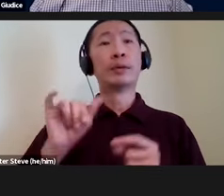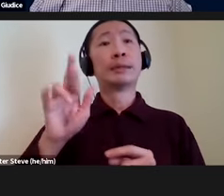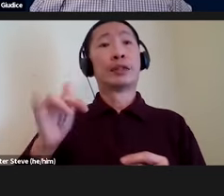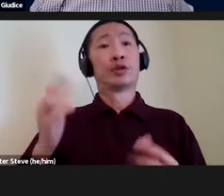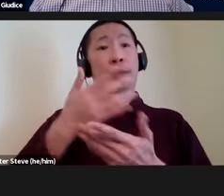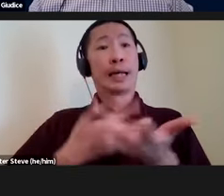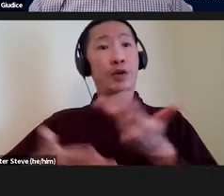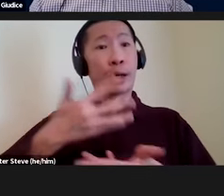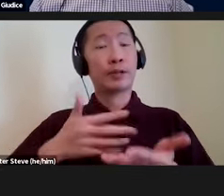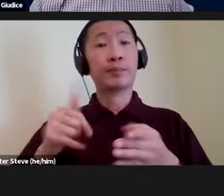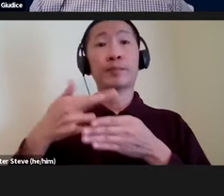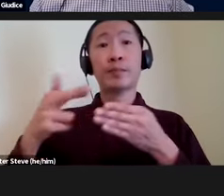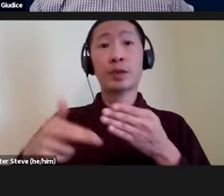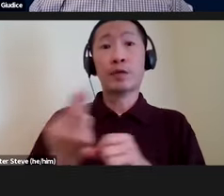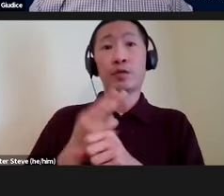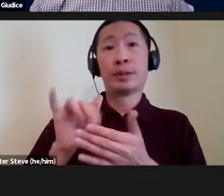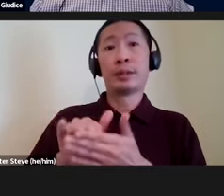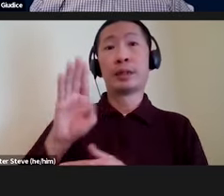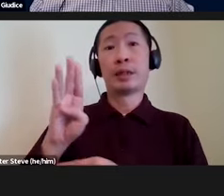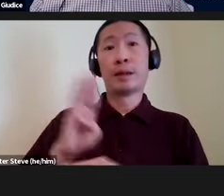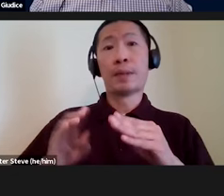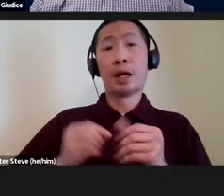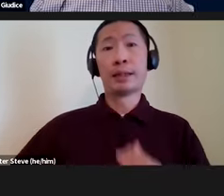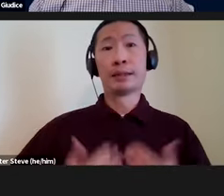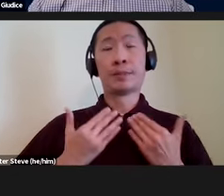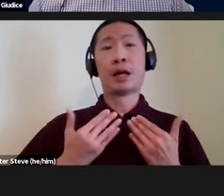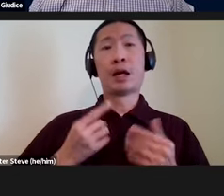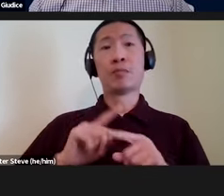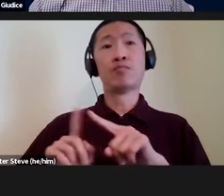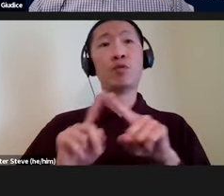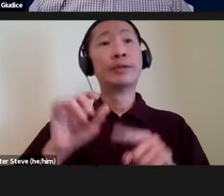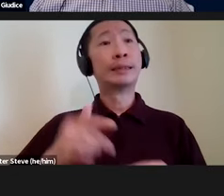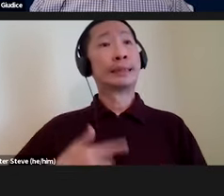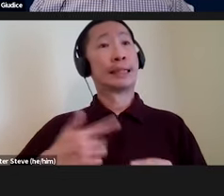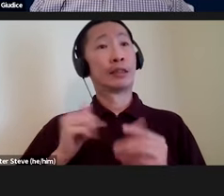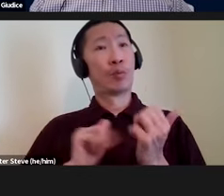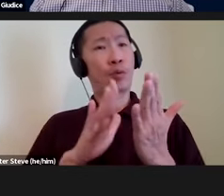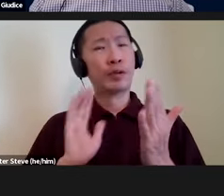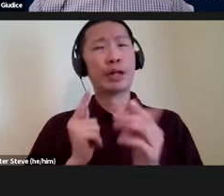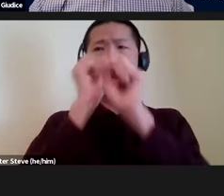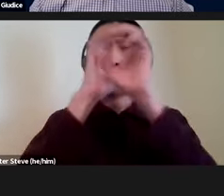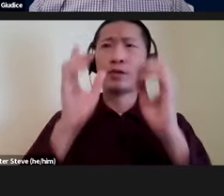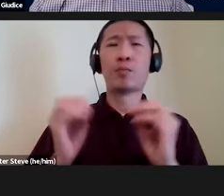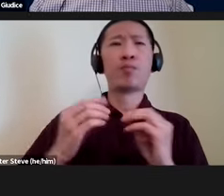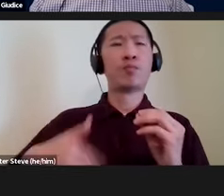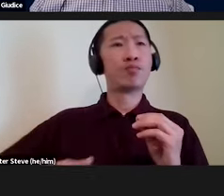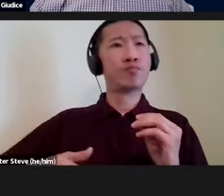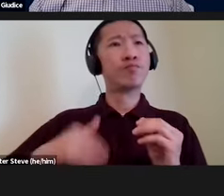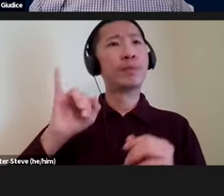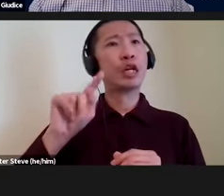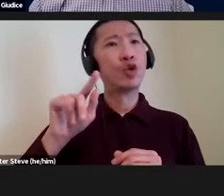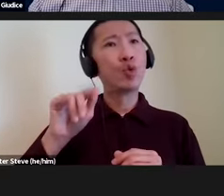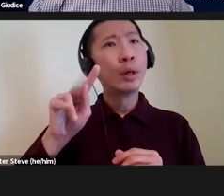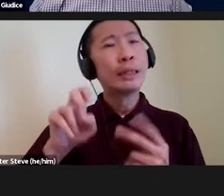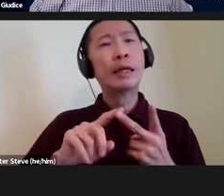result of using this bio-inspired multi-sensory approach is that our visualizations will be more intuitive, they'll be more realistic,